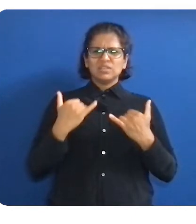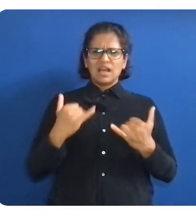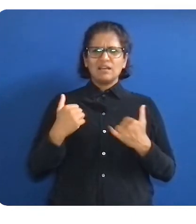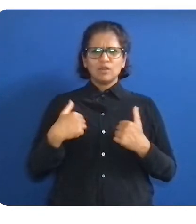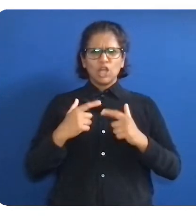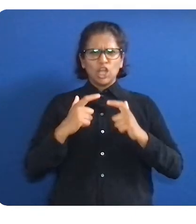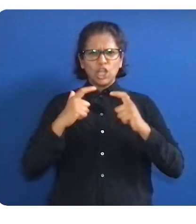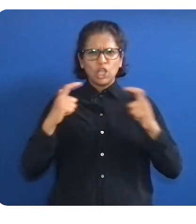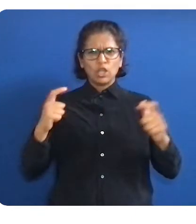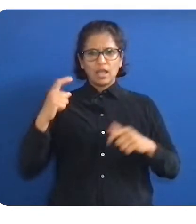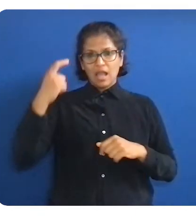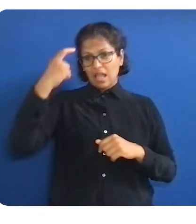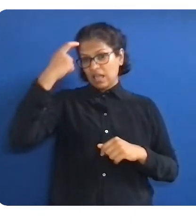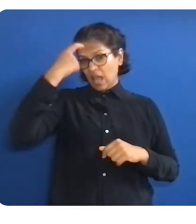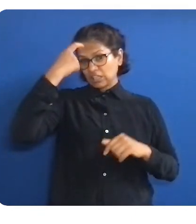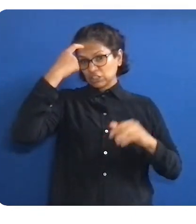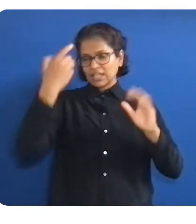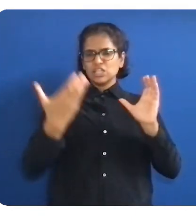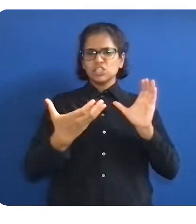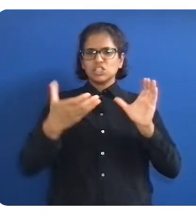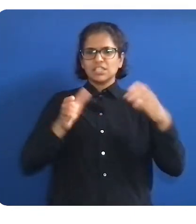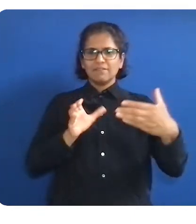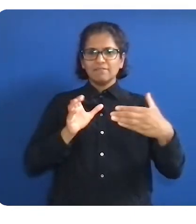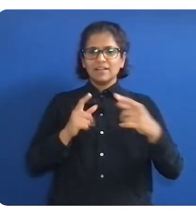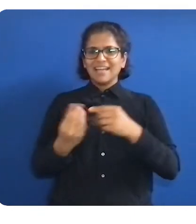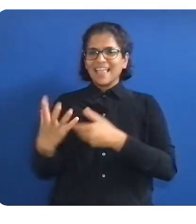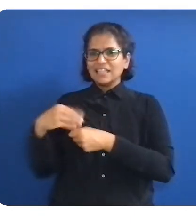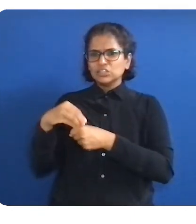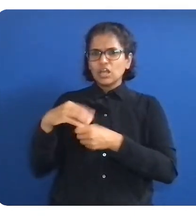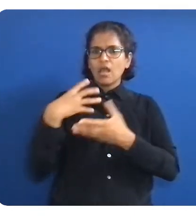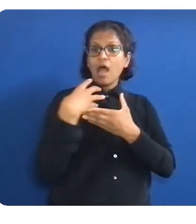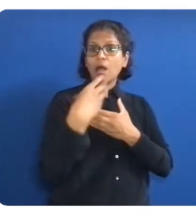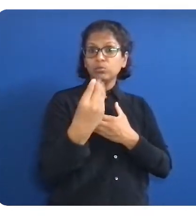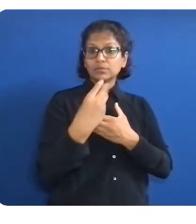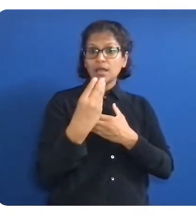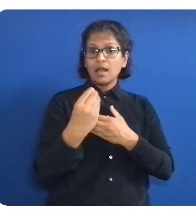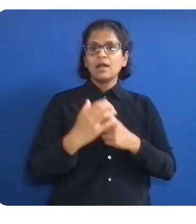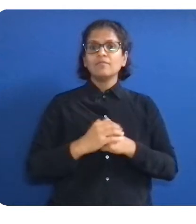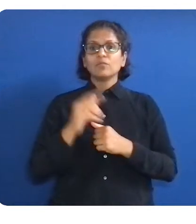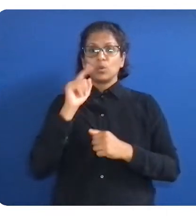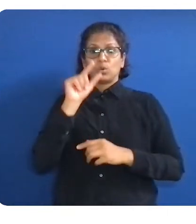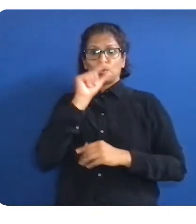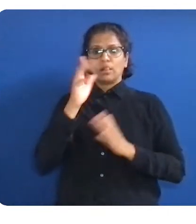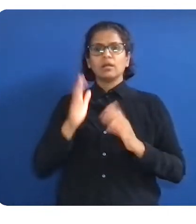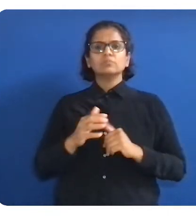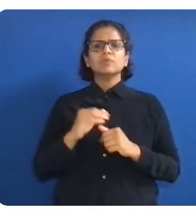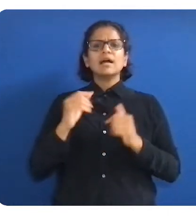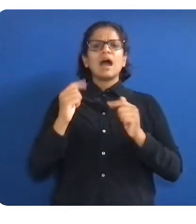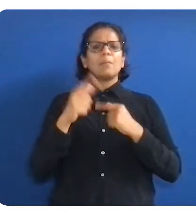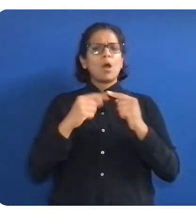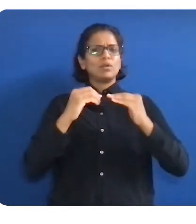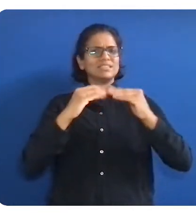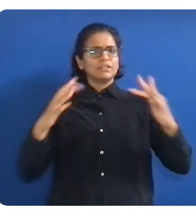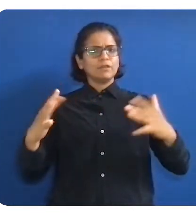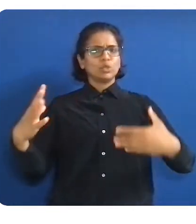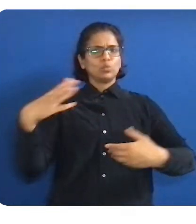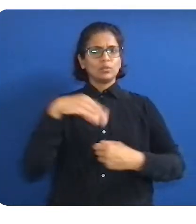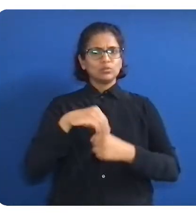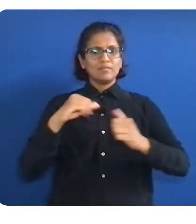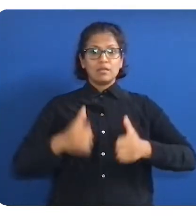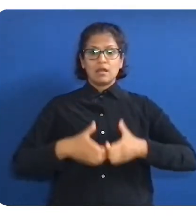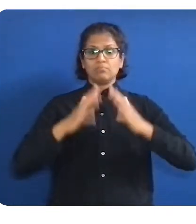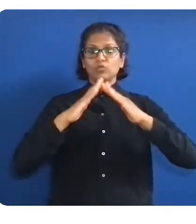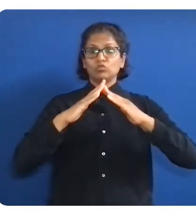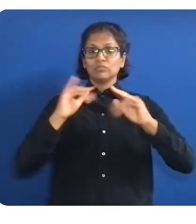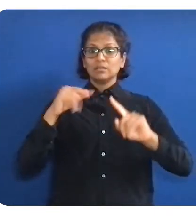how we can best build for everyone. Externally, we're creating pathways to careers in tech as early as